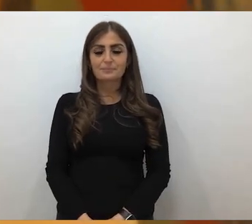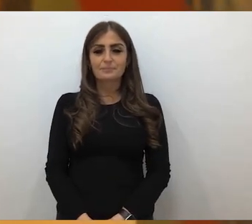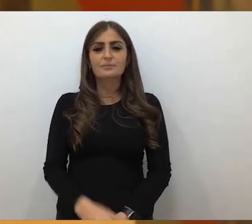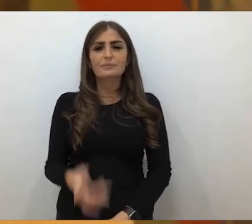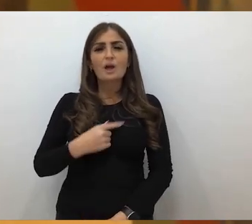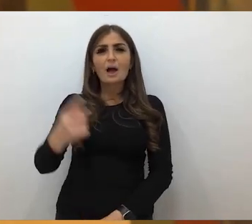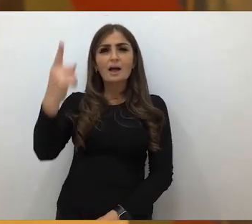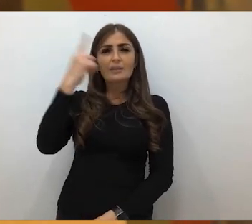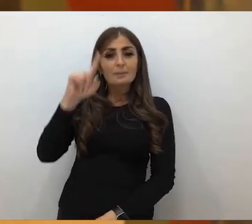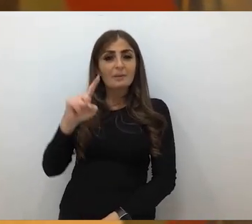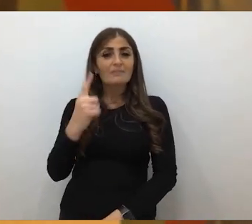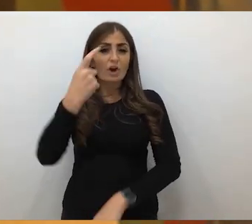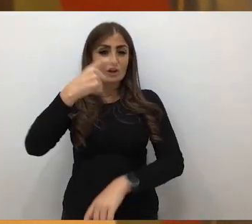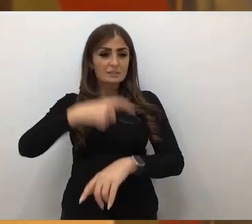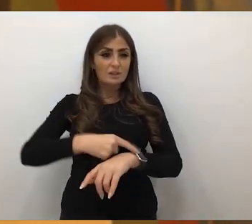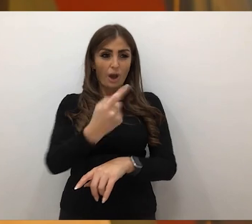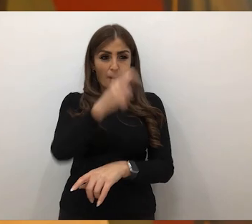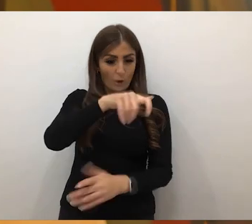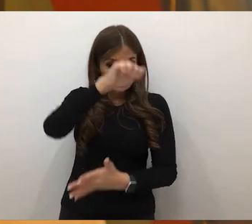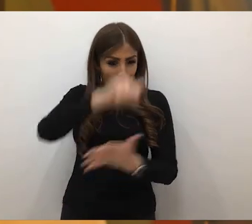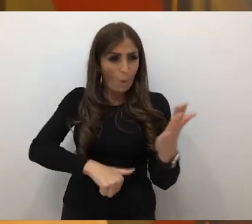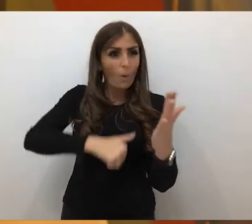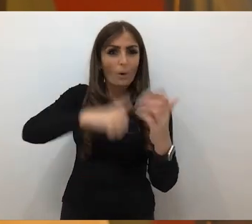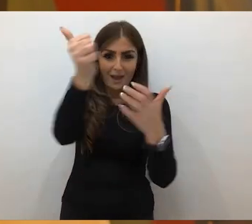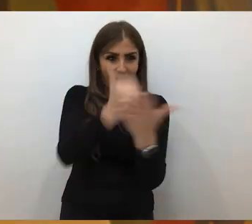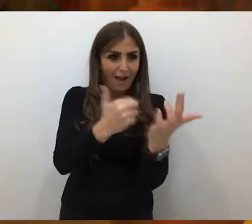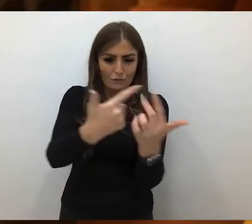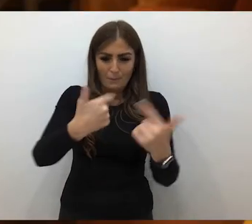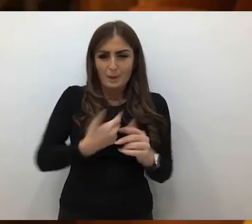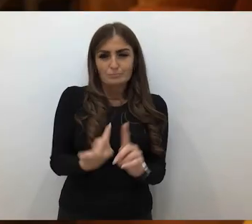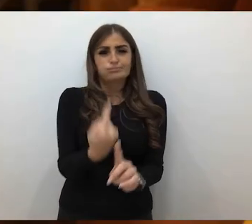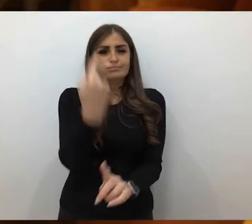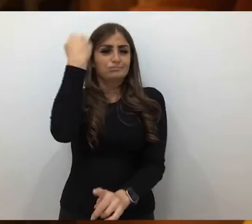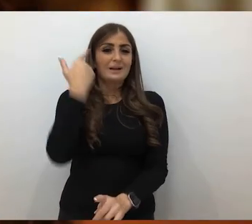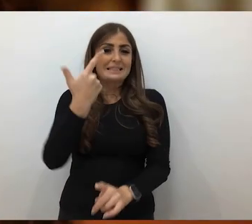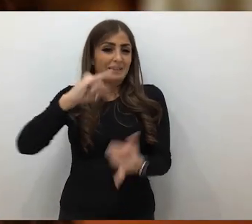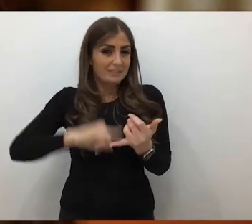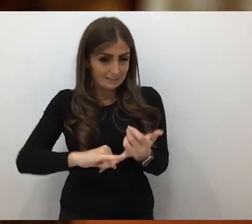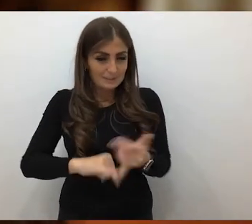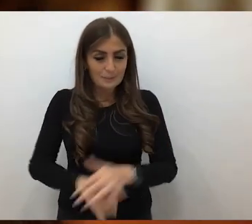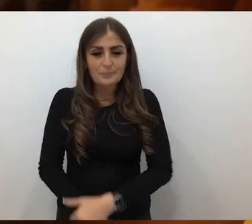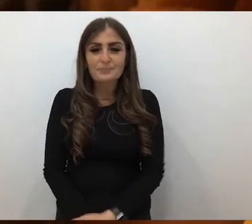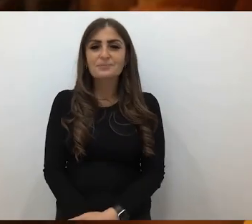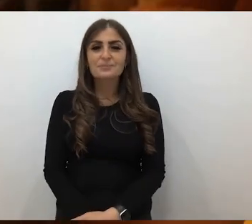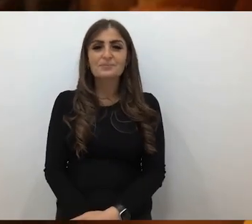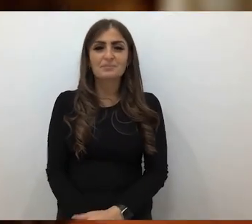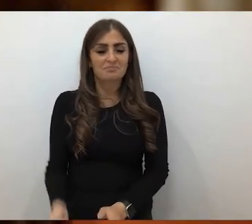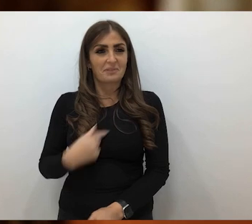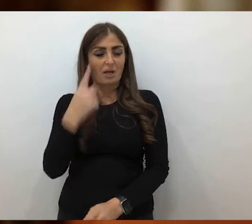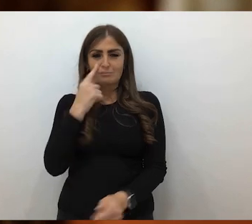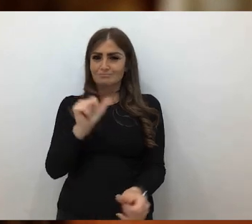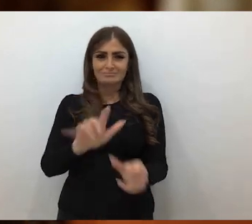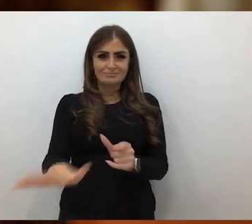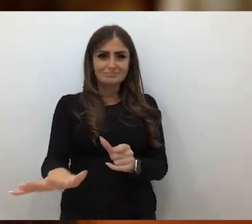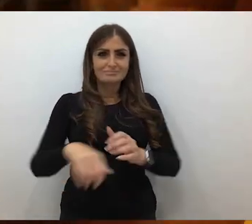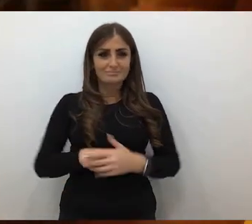I think it was probably the first time somebody bought an artwork off me, which was way back in the 70s probably. And I thought, this